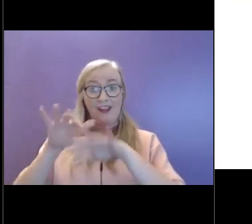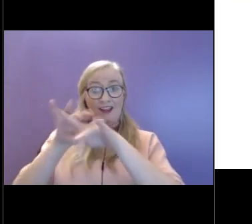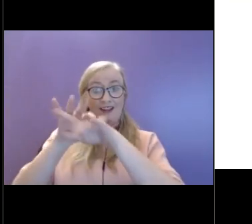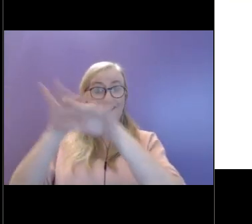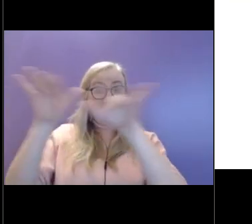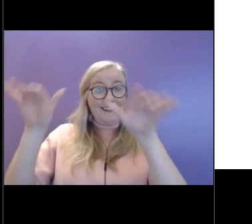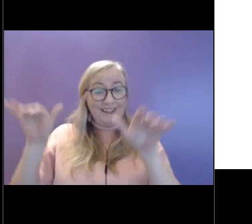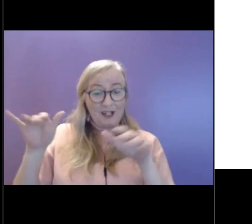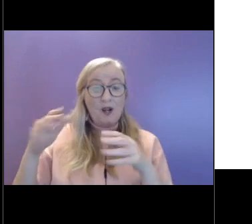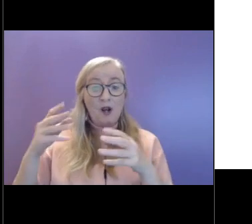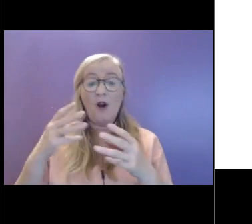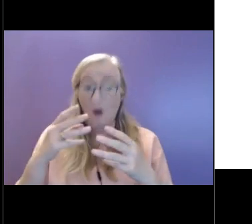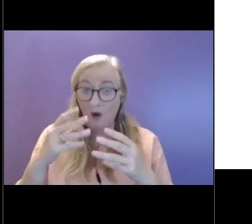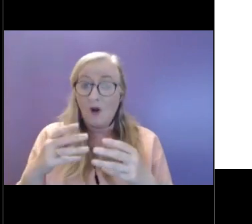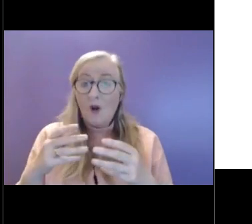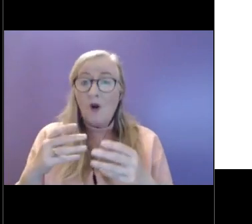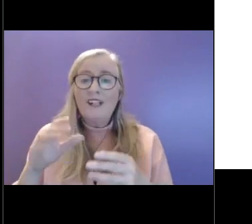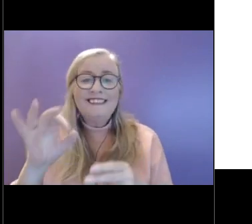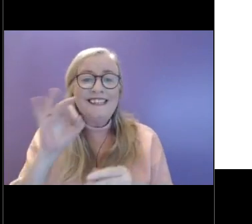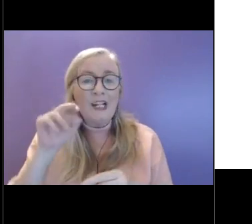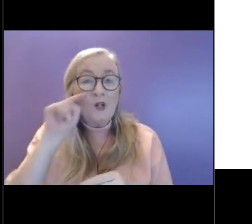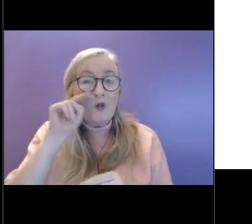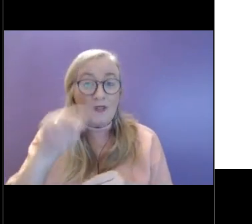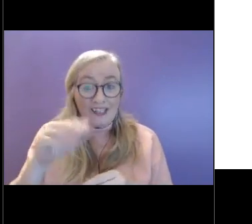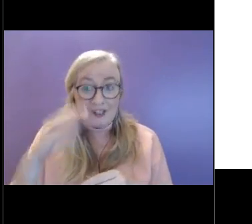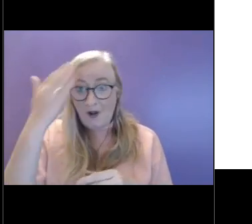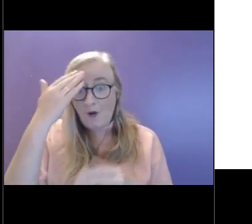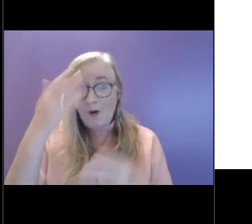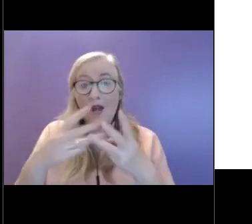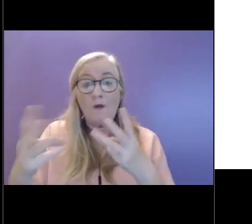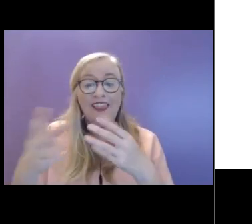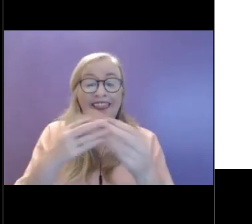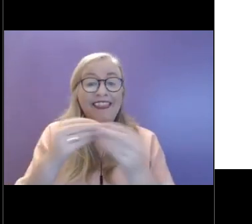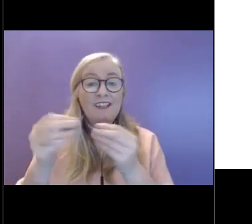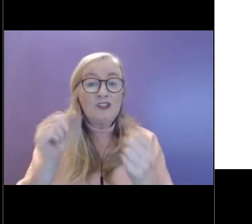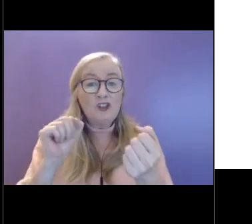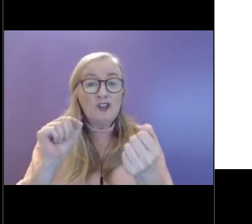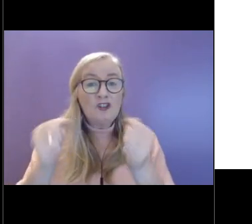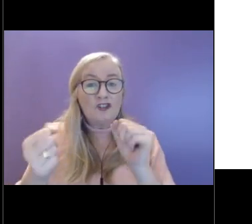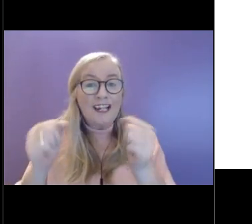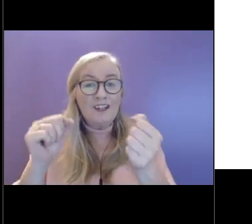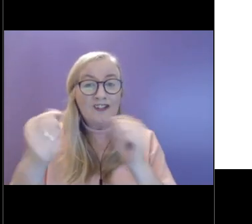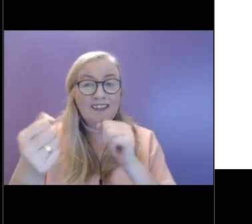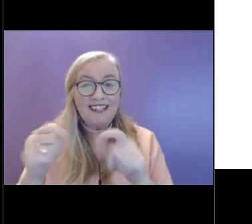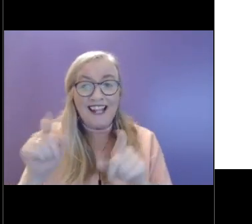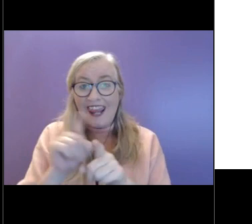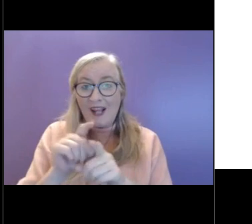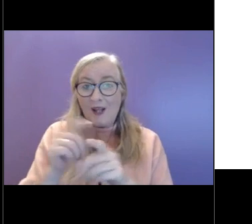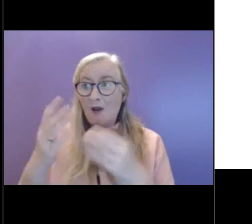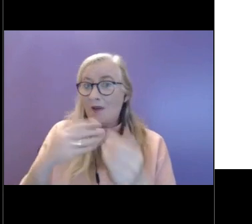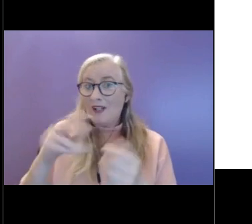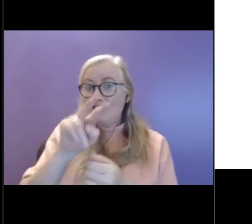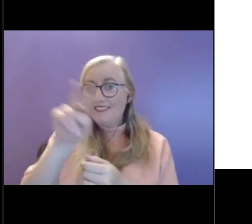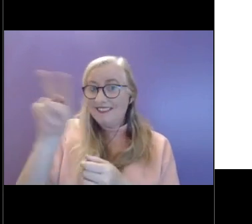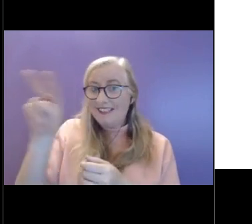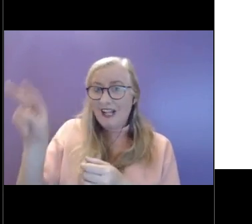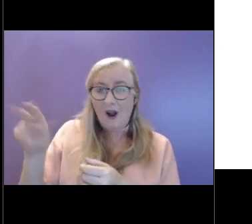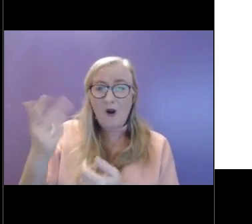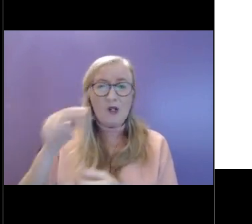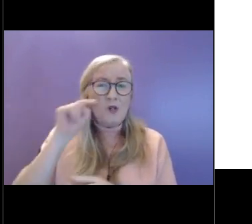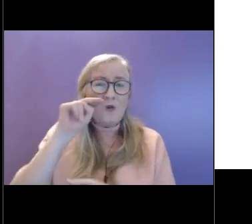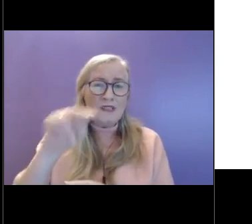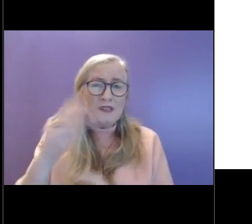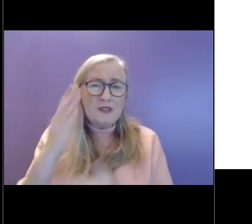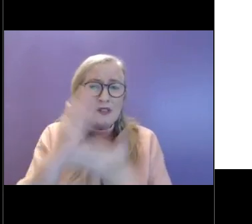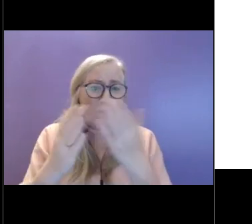winter is a great time for that where things begin to change and you can really see the change of the season. Or just taking notice of something small